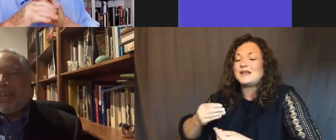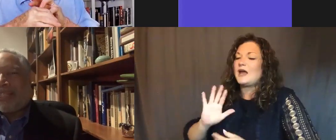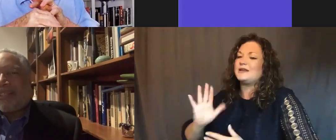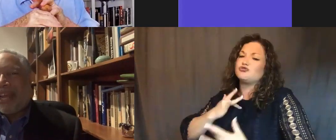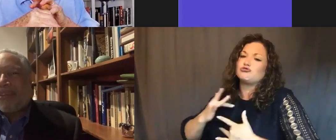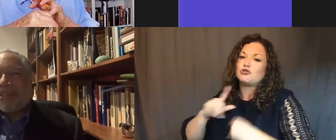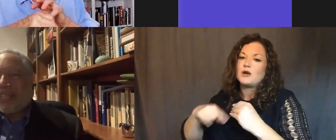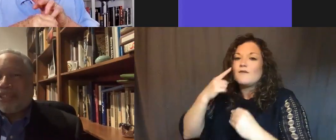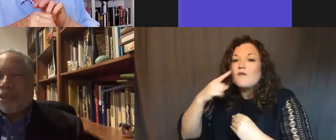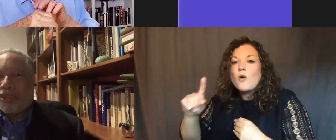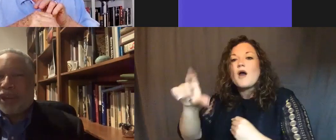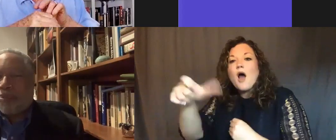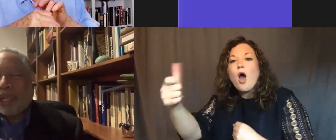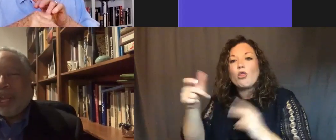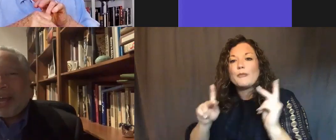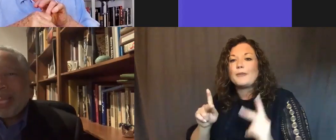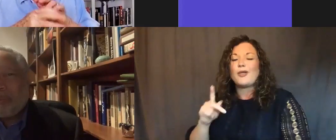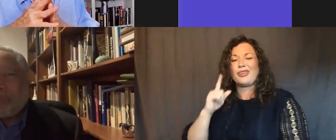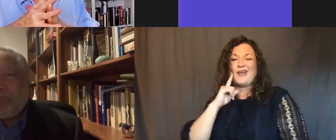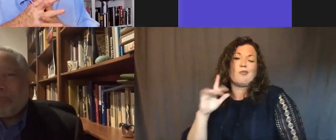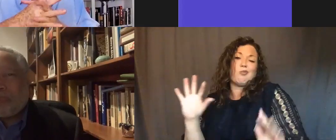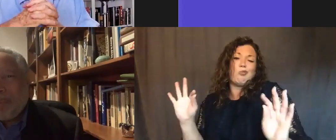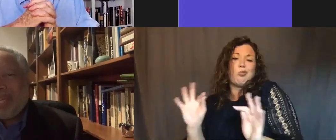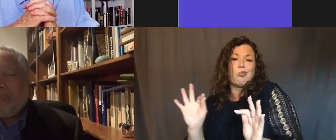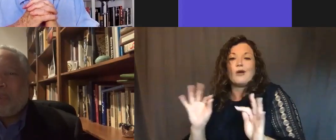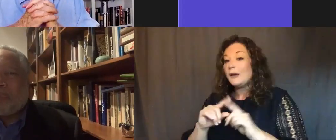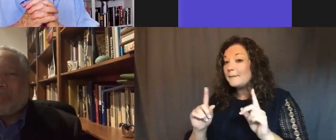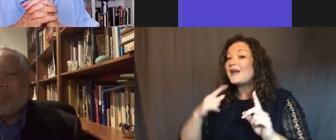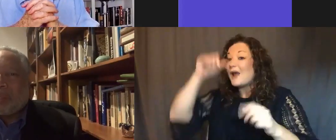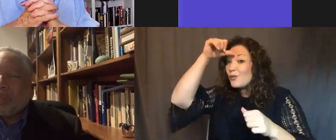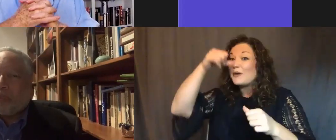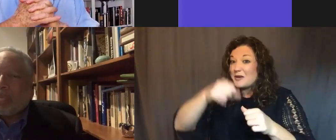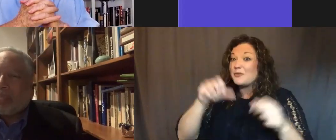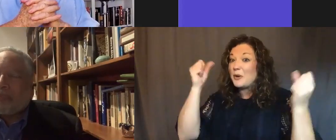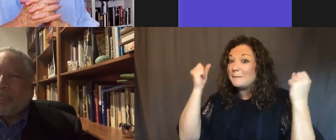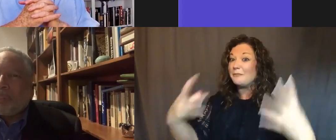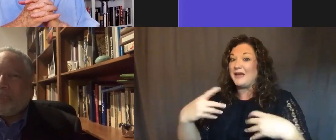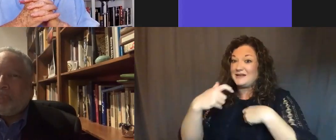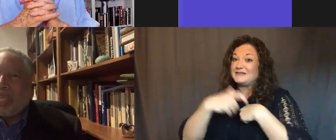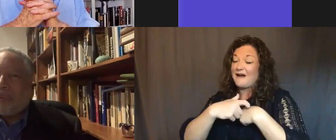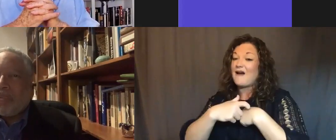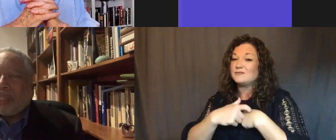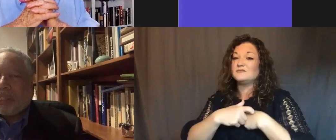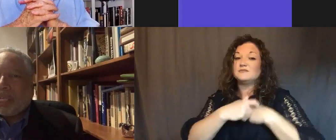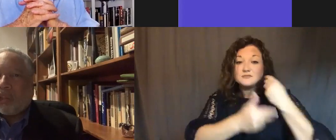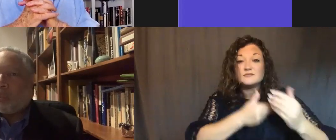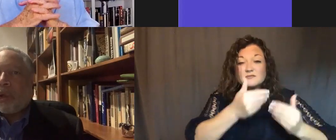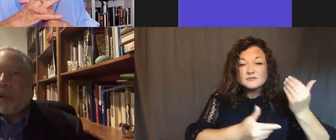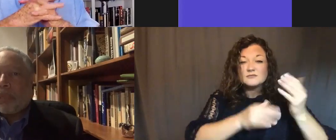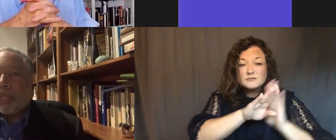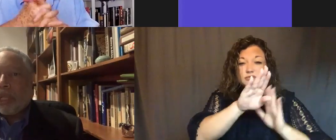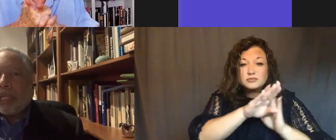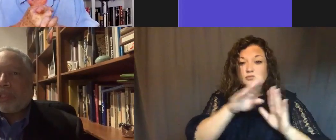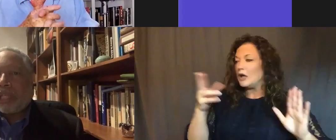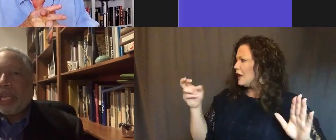And now that sounds like something trite, but I can remember many moments during the process of building the museum that John Lewis would